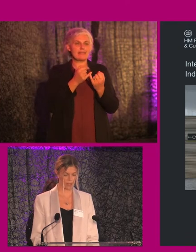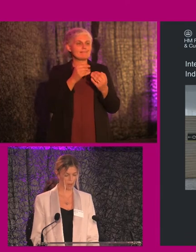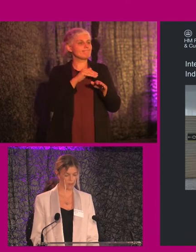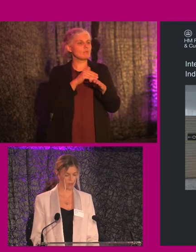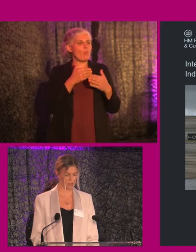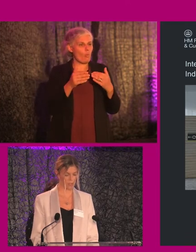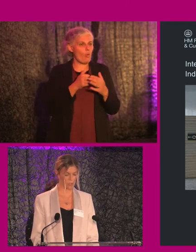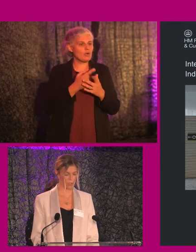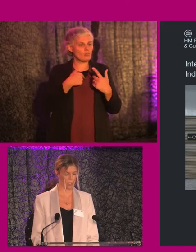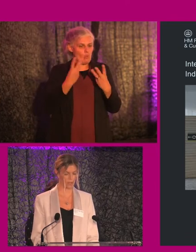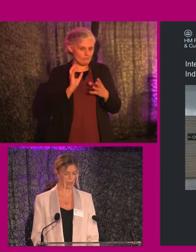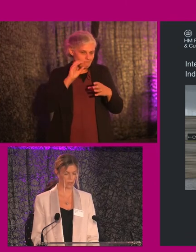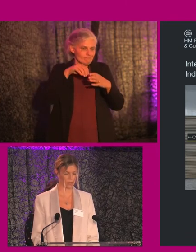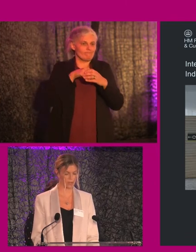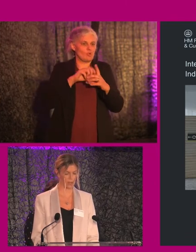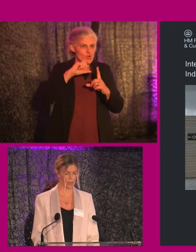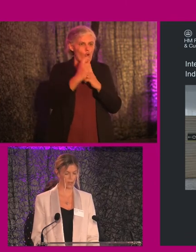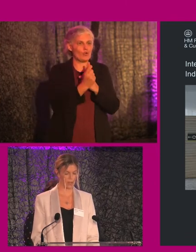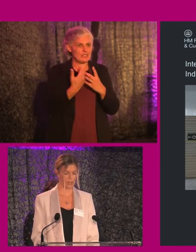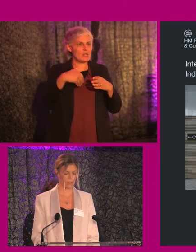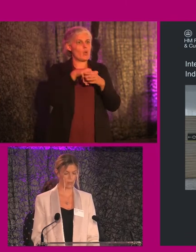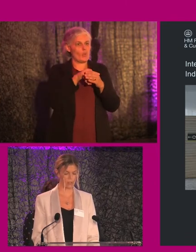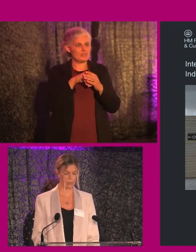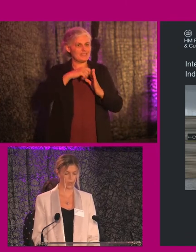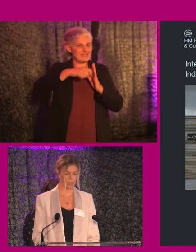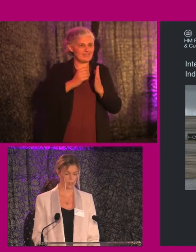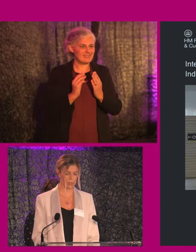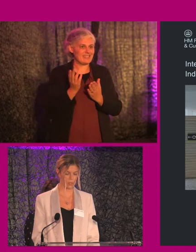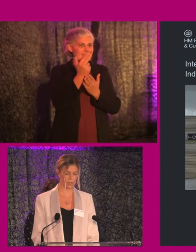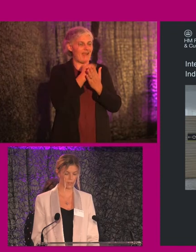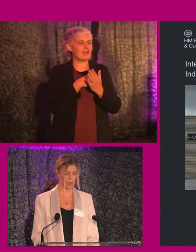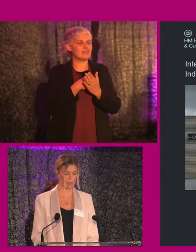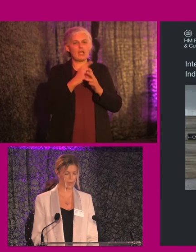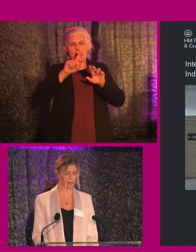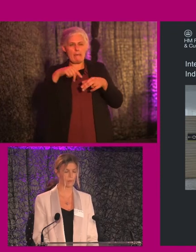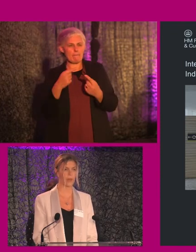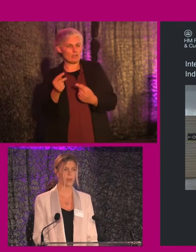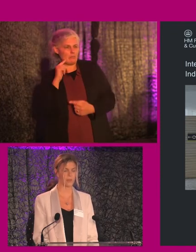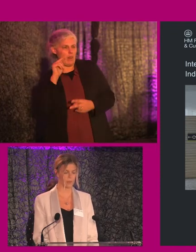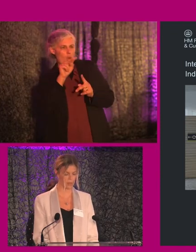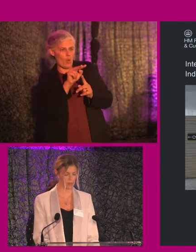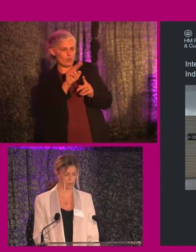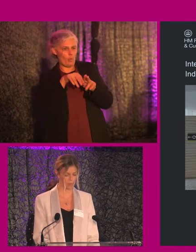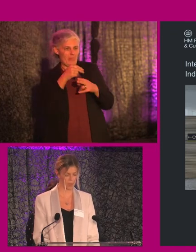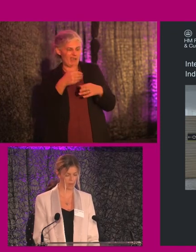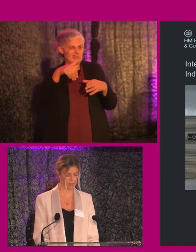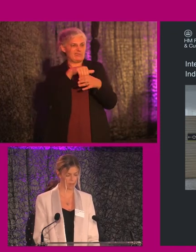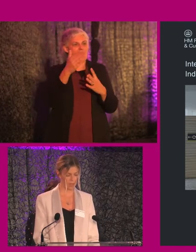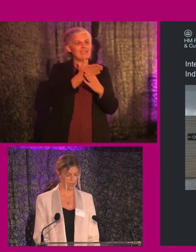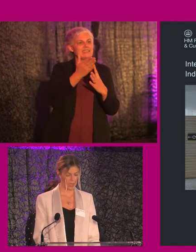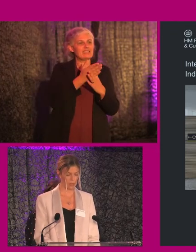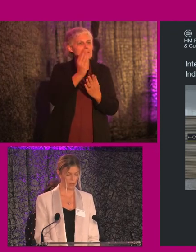immersing ourselves in a culture of inclusive design, it is almost impossible to look at design based on mere accessible compliance.